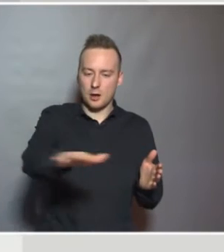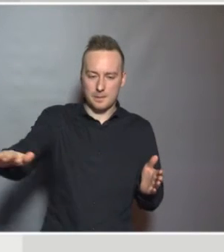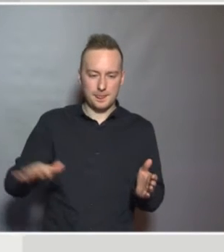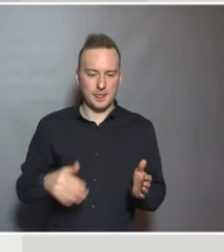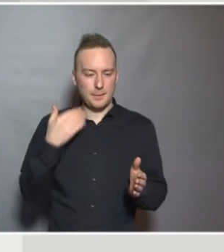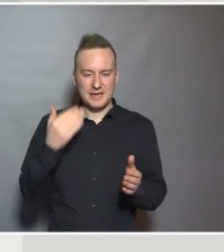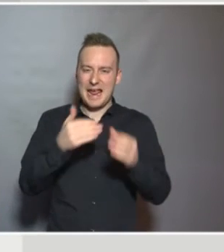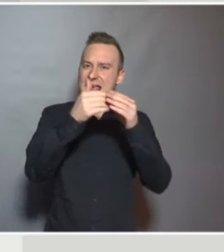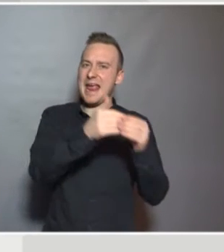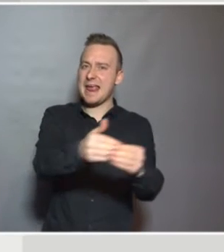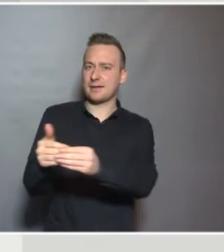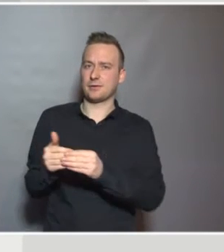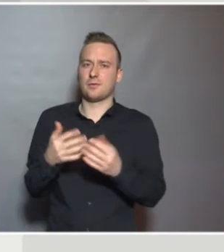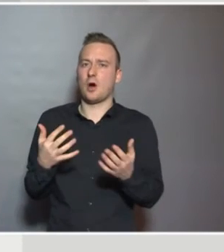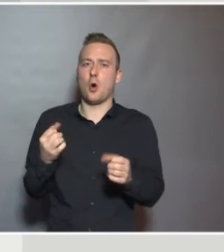terms.